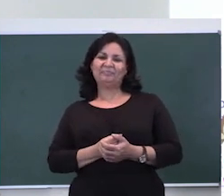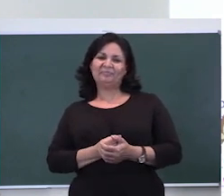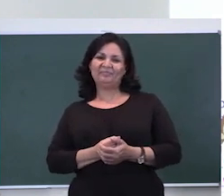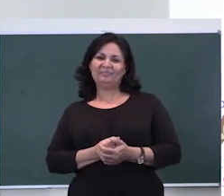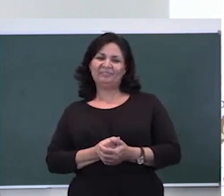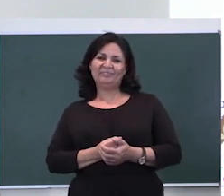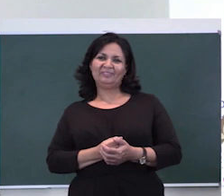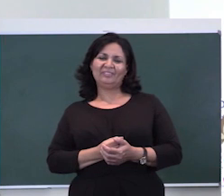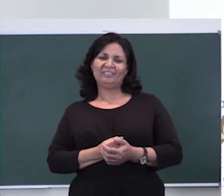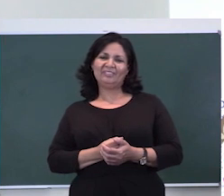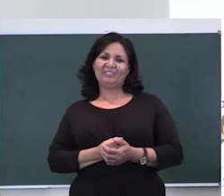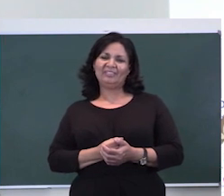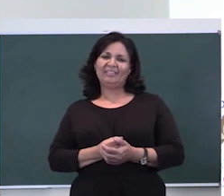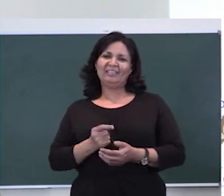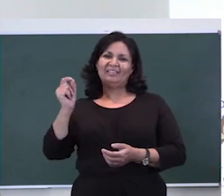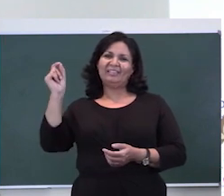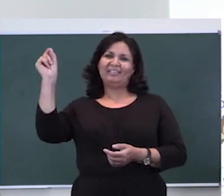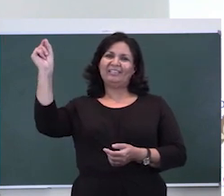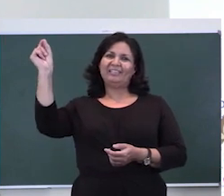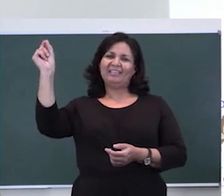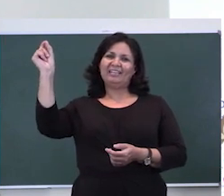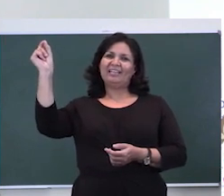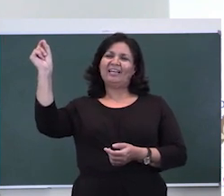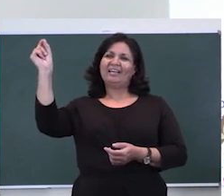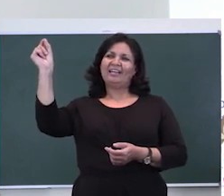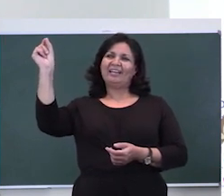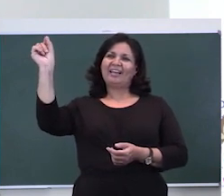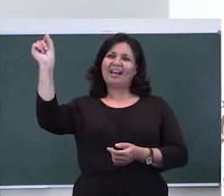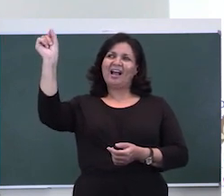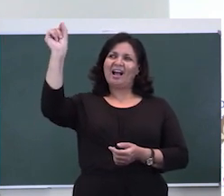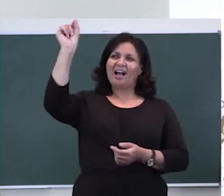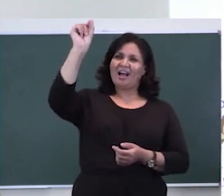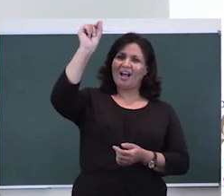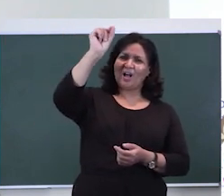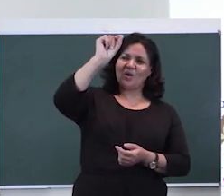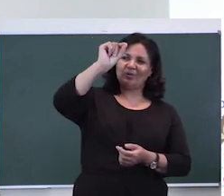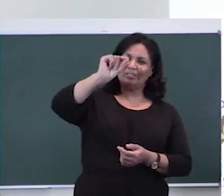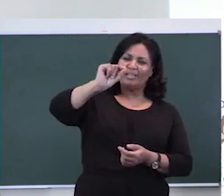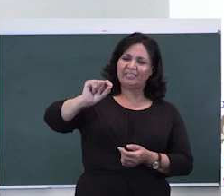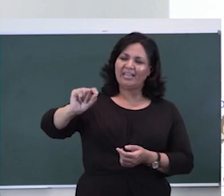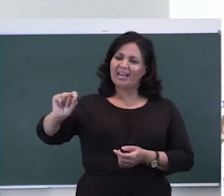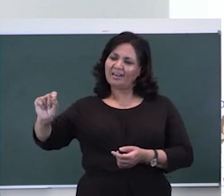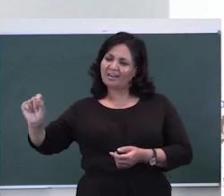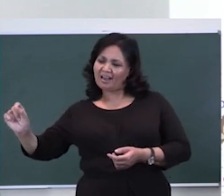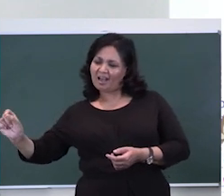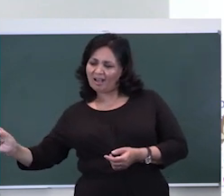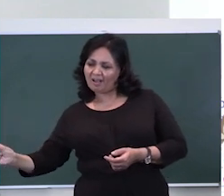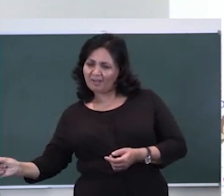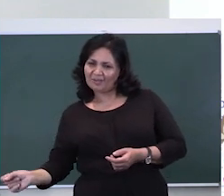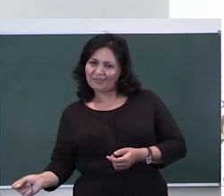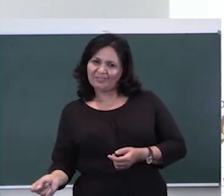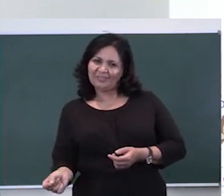you remember. Let's say it together. Round and round.